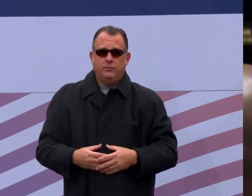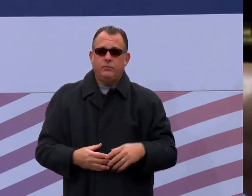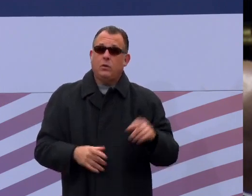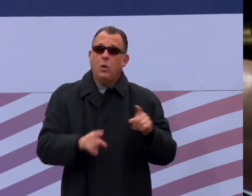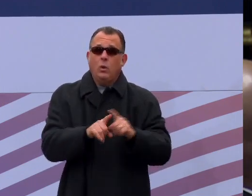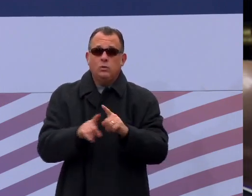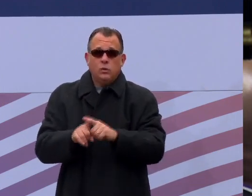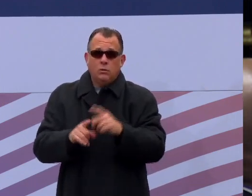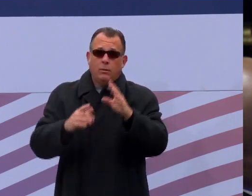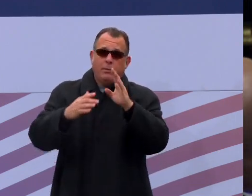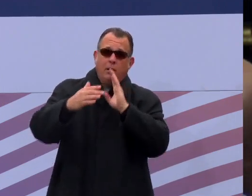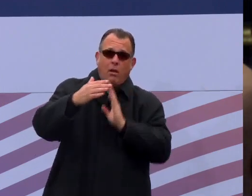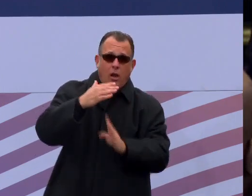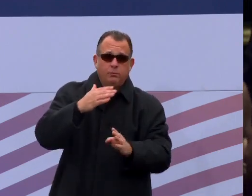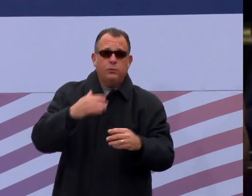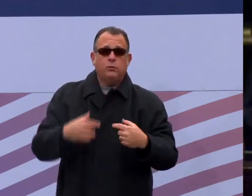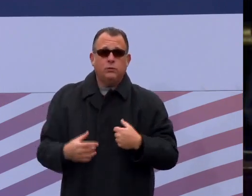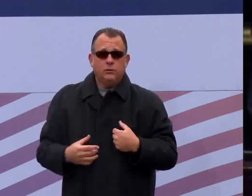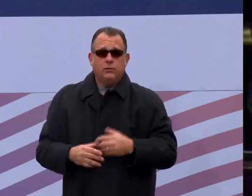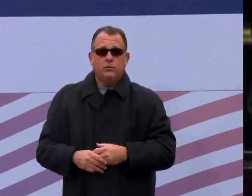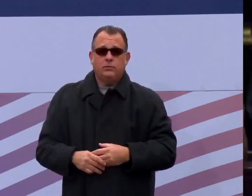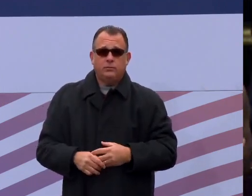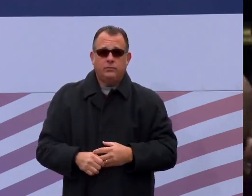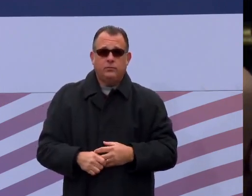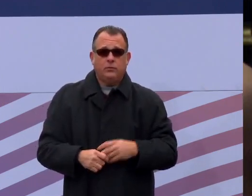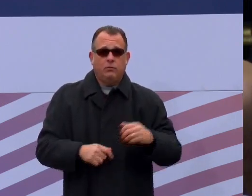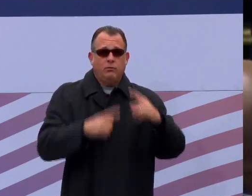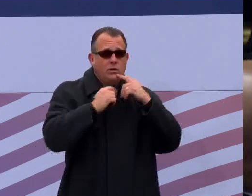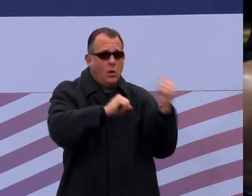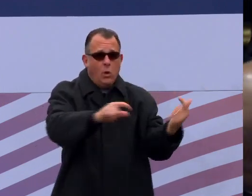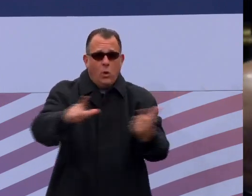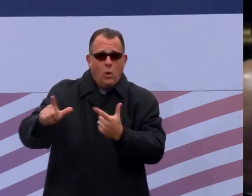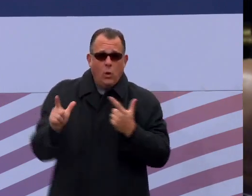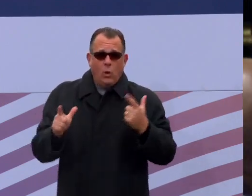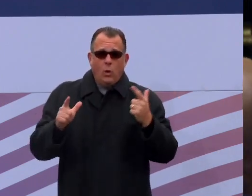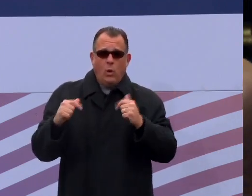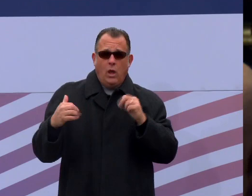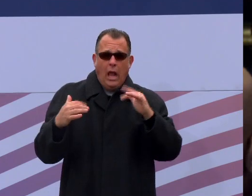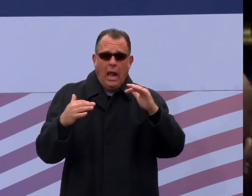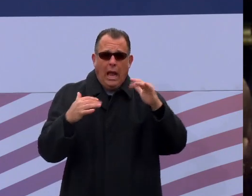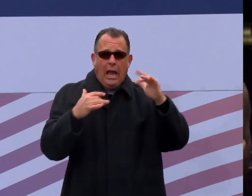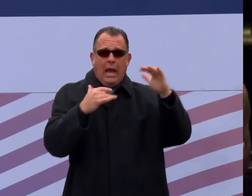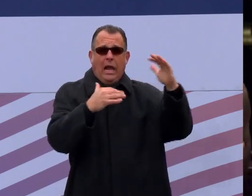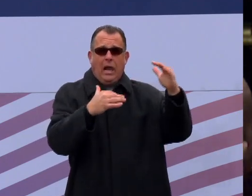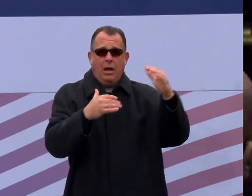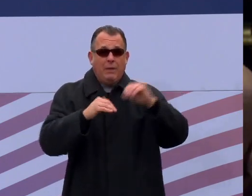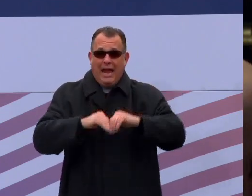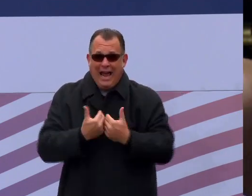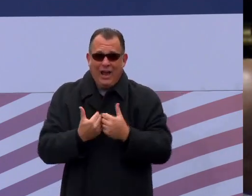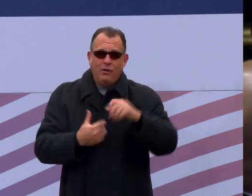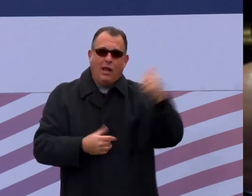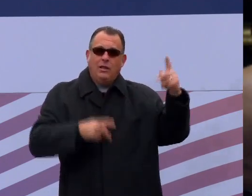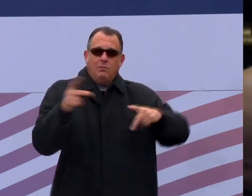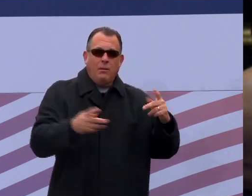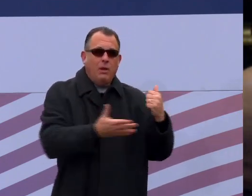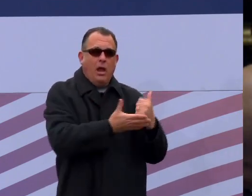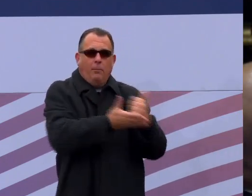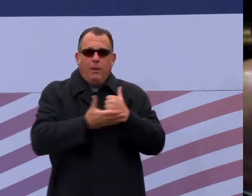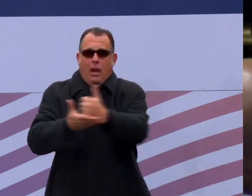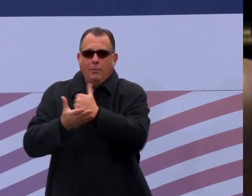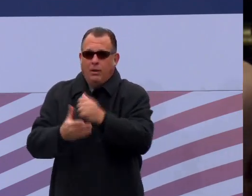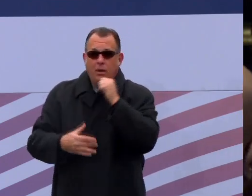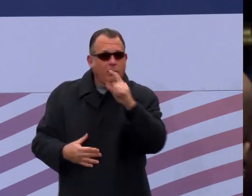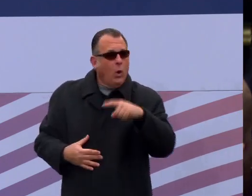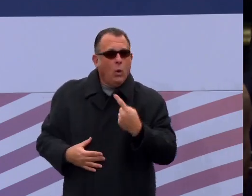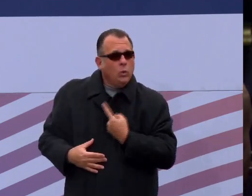humble. Every one of us got where we are with the help of others and never forget that. We never do anything